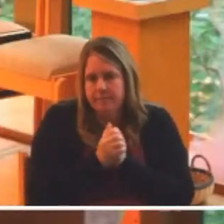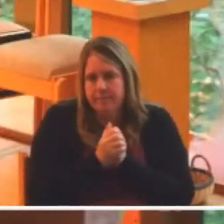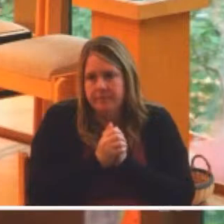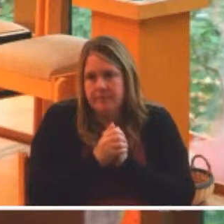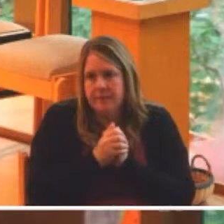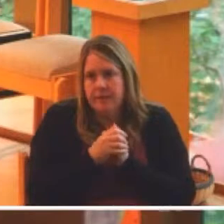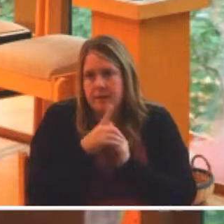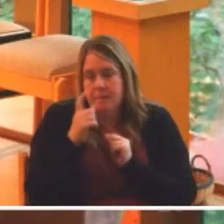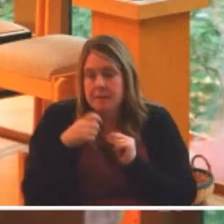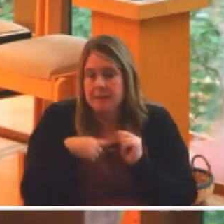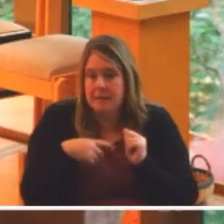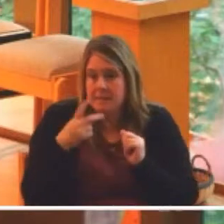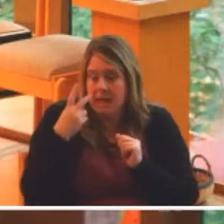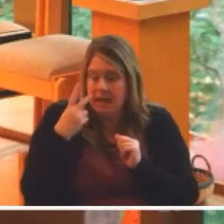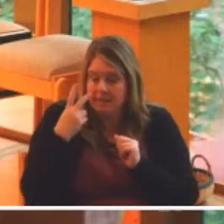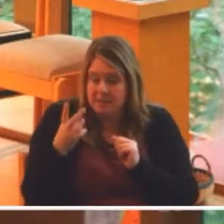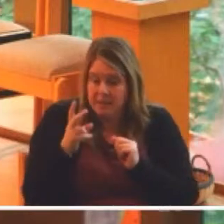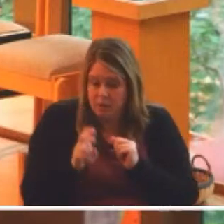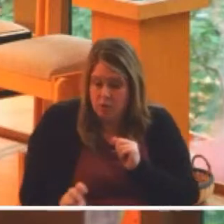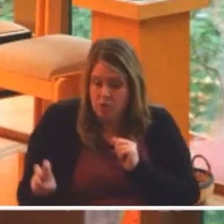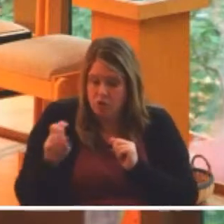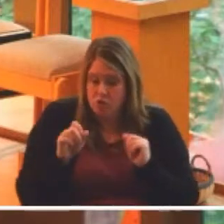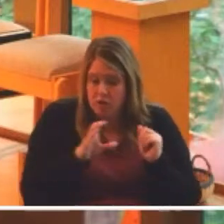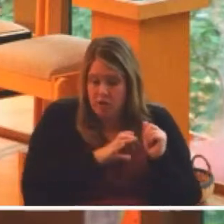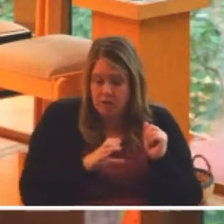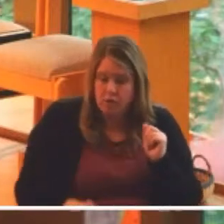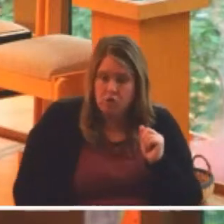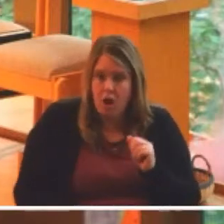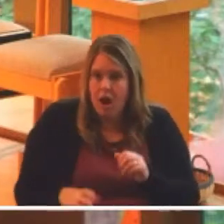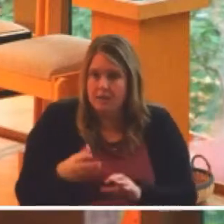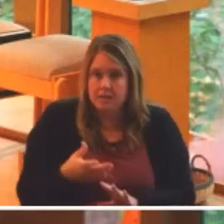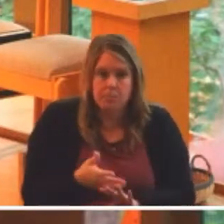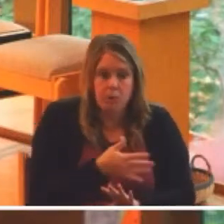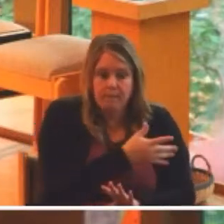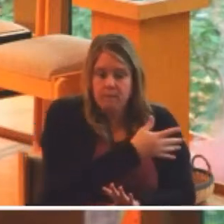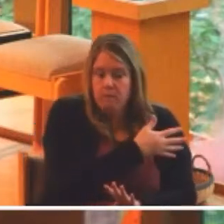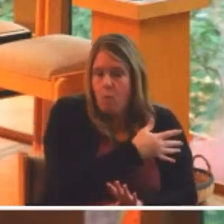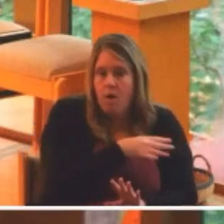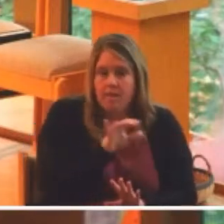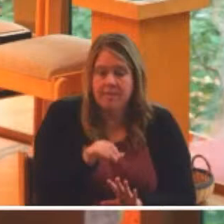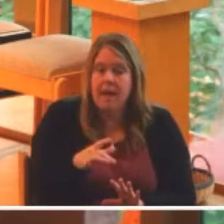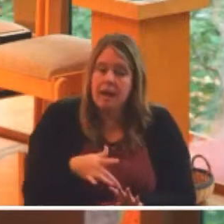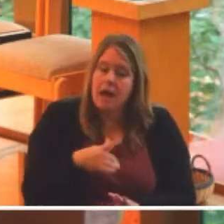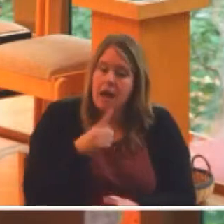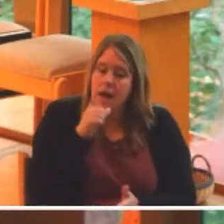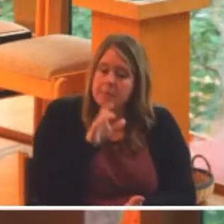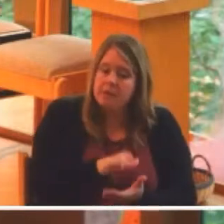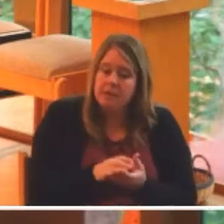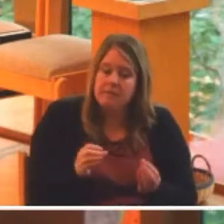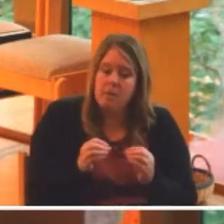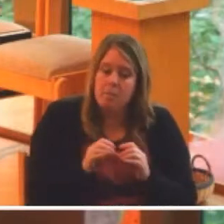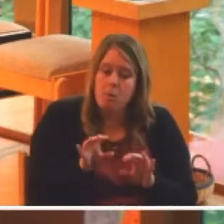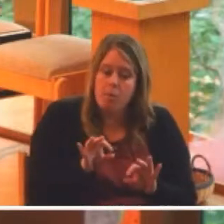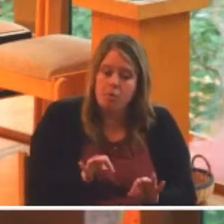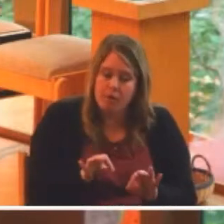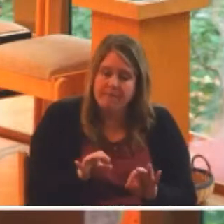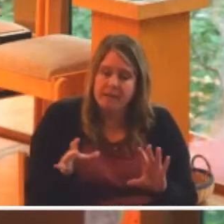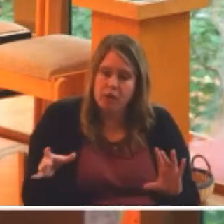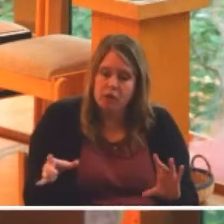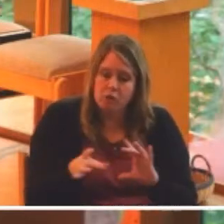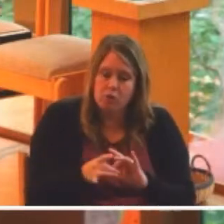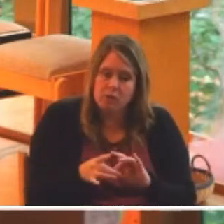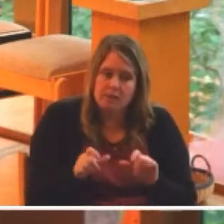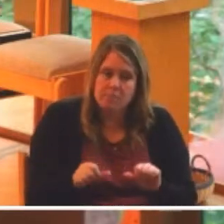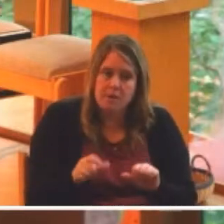And because I've seen the journey of Christ before all of that, I believe that a more perfect union really is possible because I